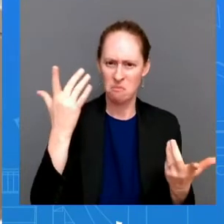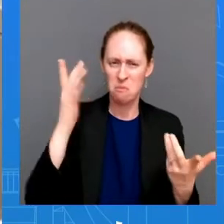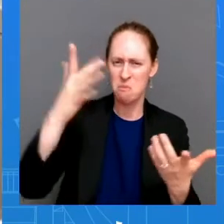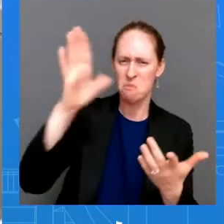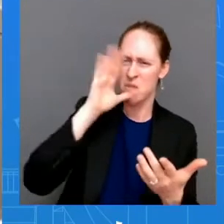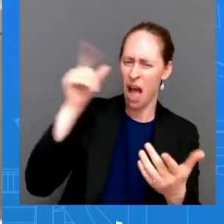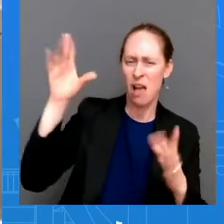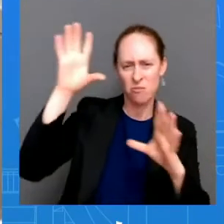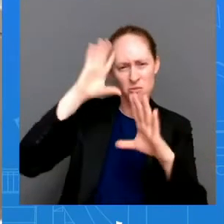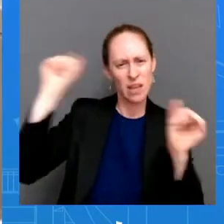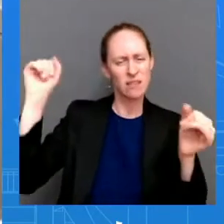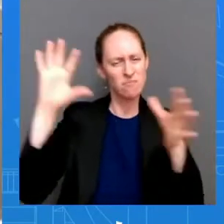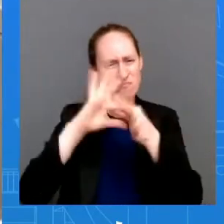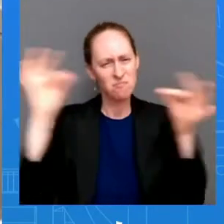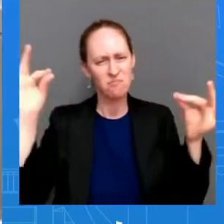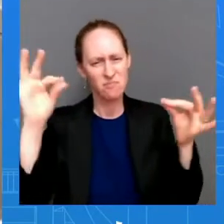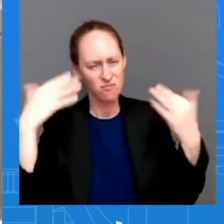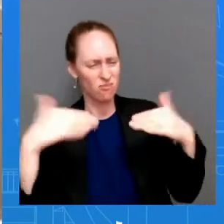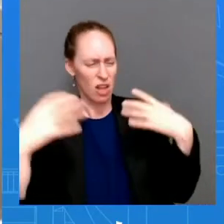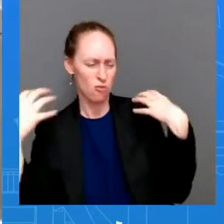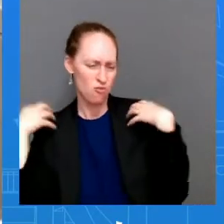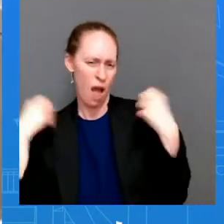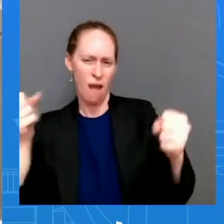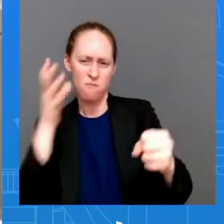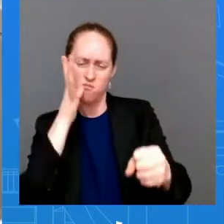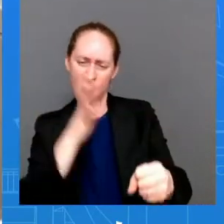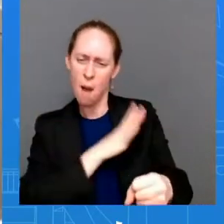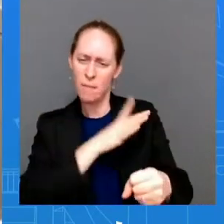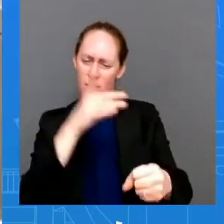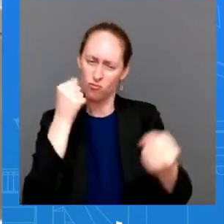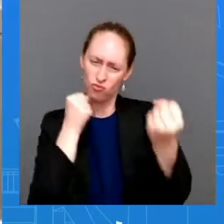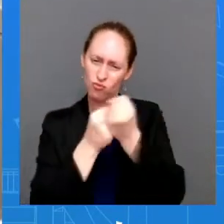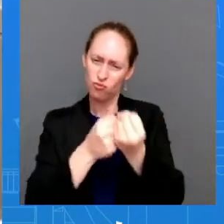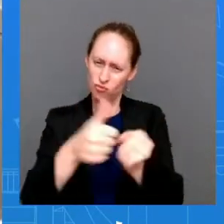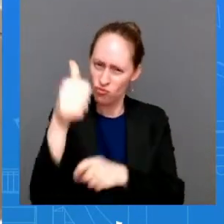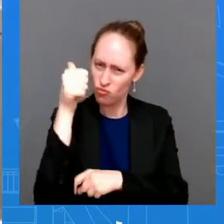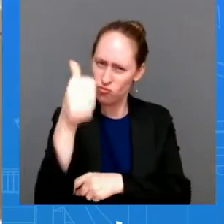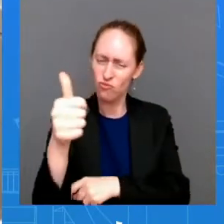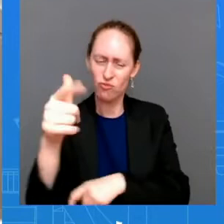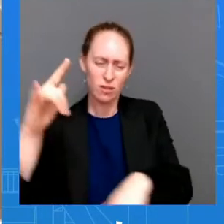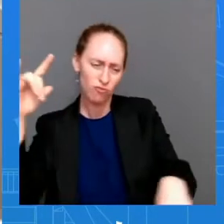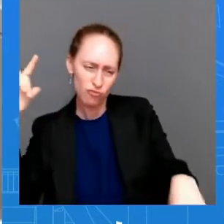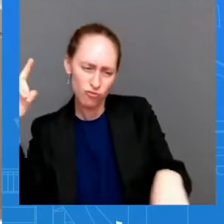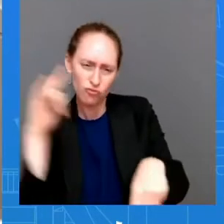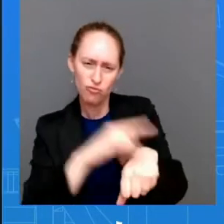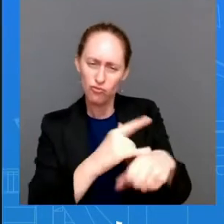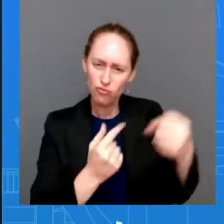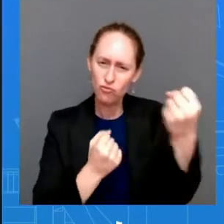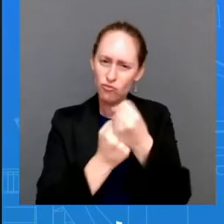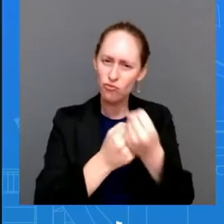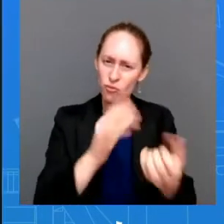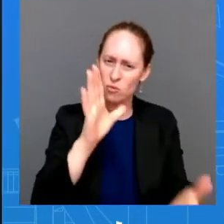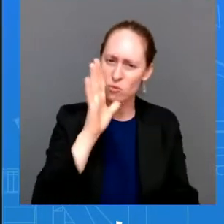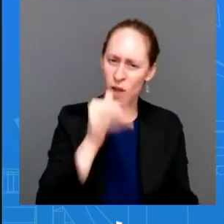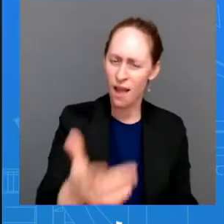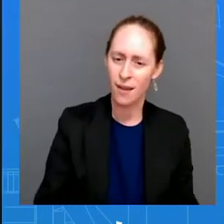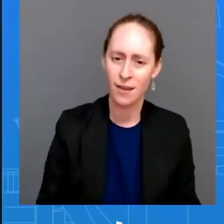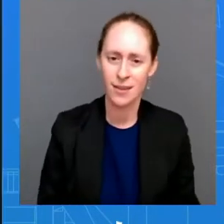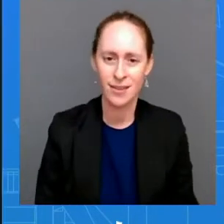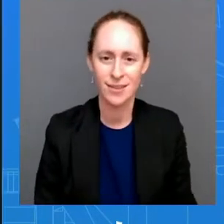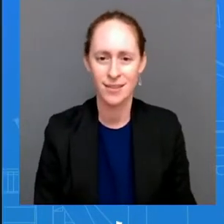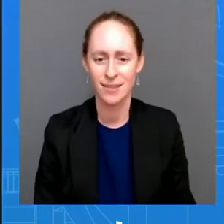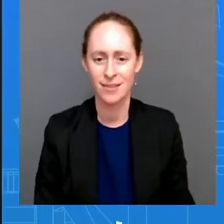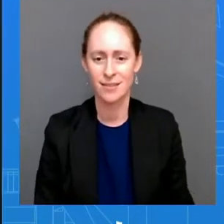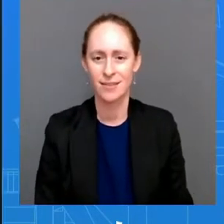think it's great that she went like so many others the president thinks that the speaker pelosi is a great a great trailblazer